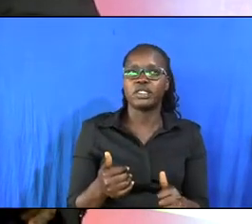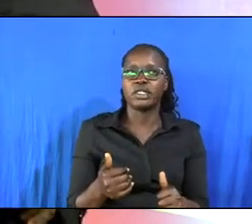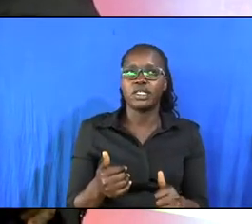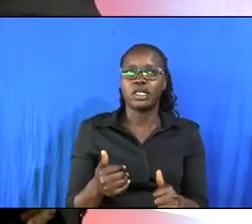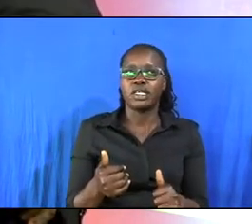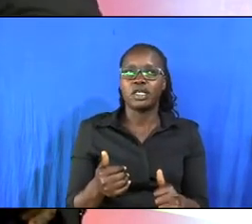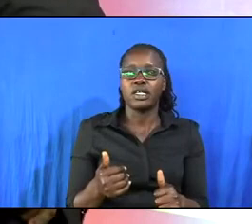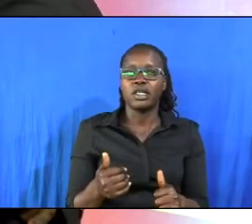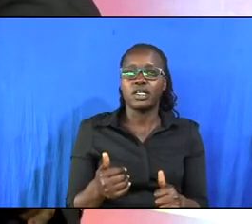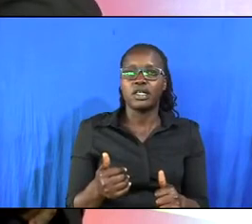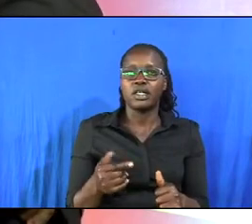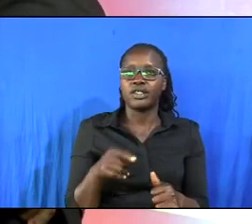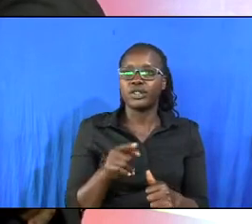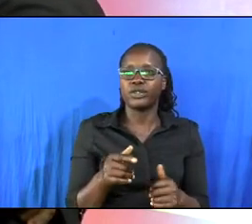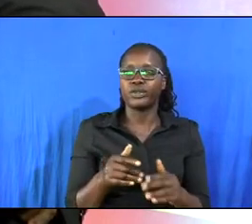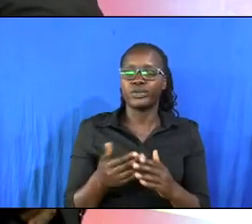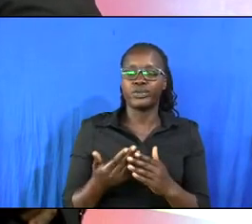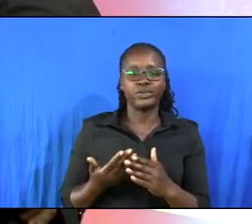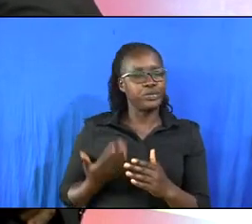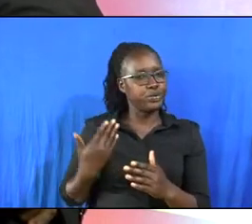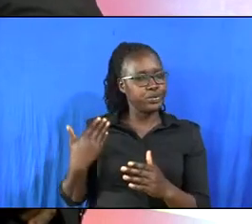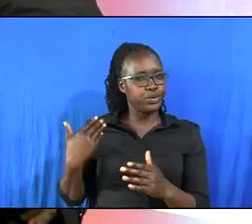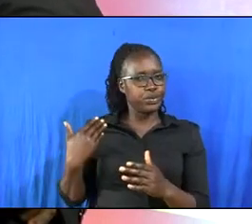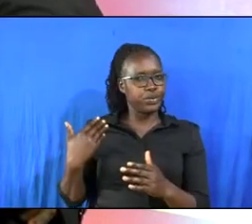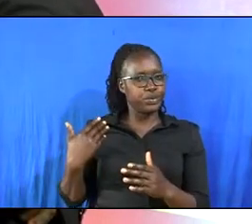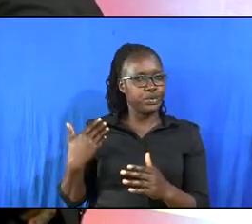course of time you backslidden